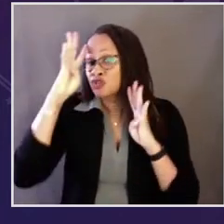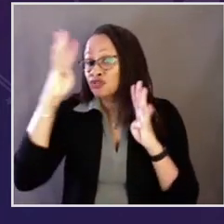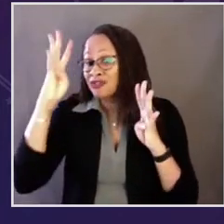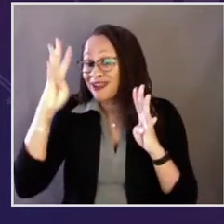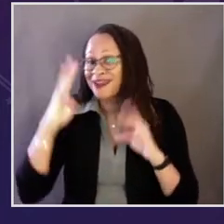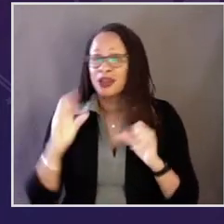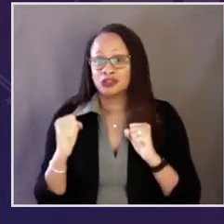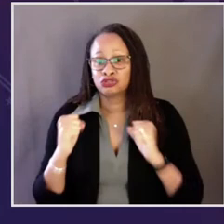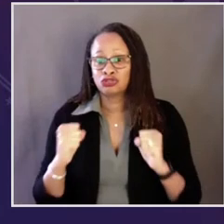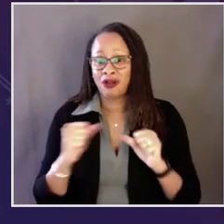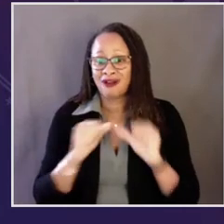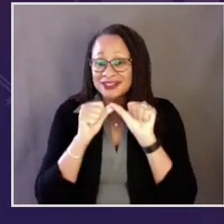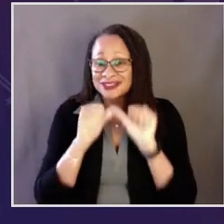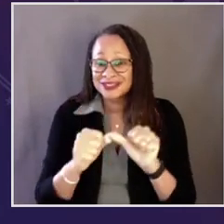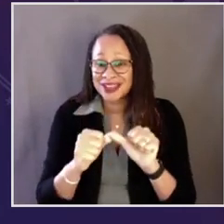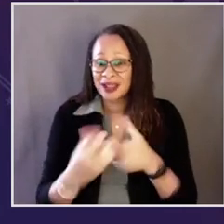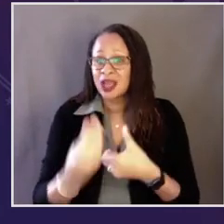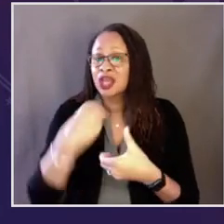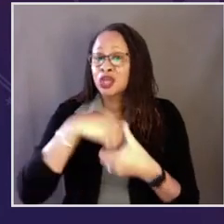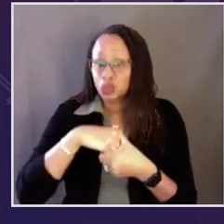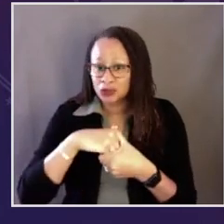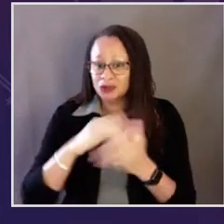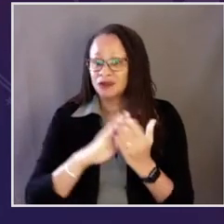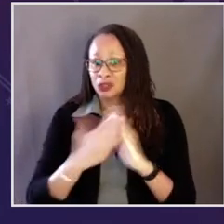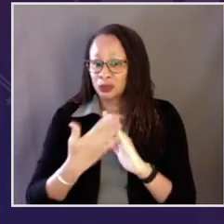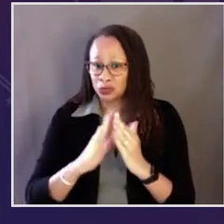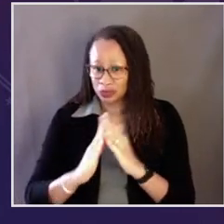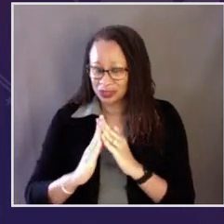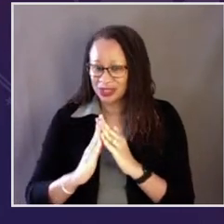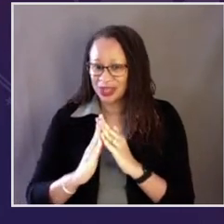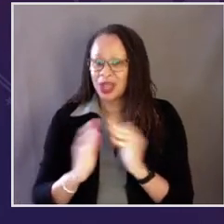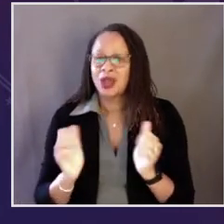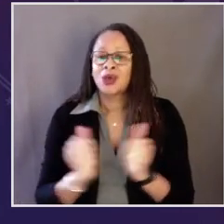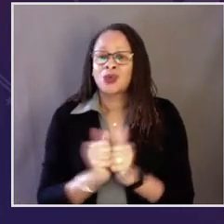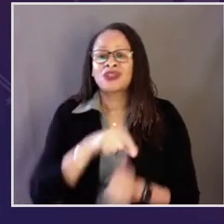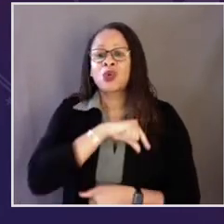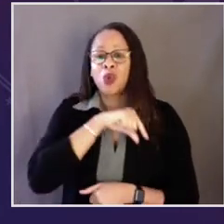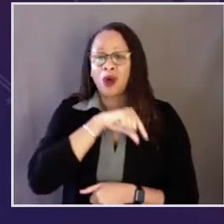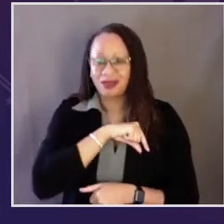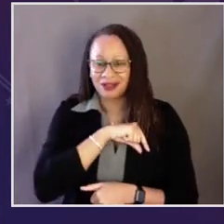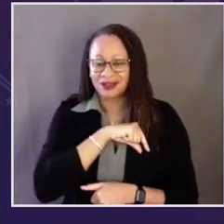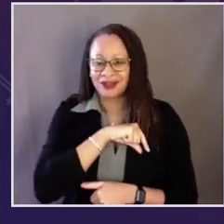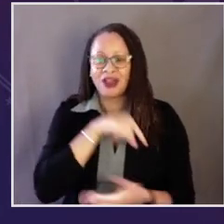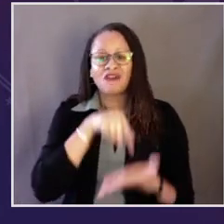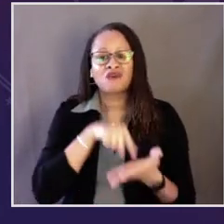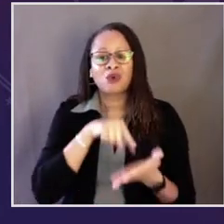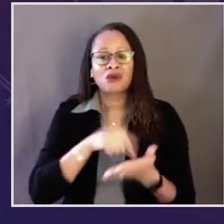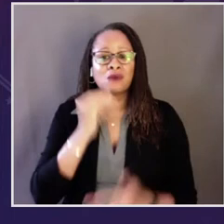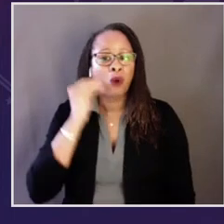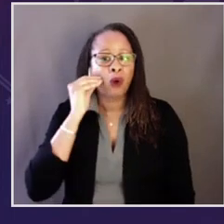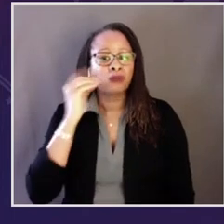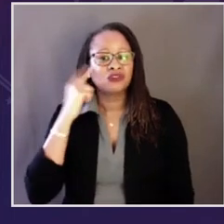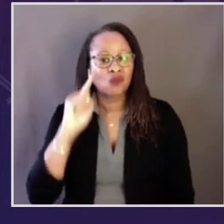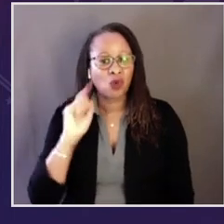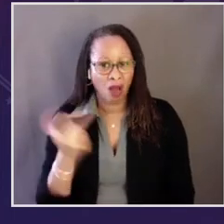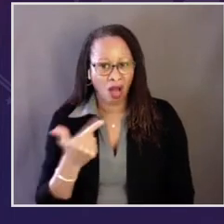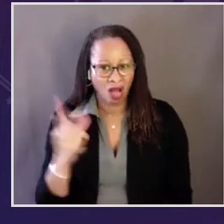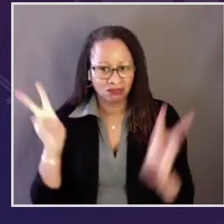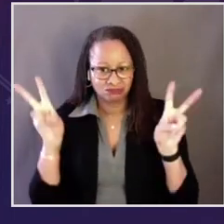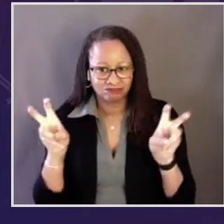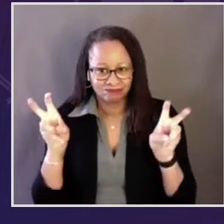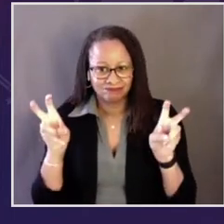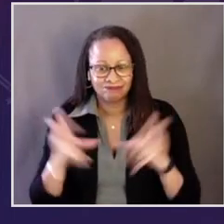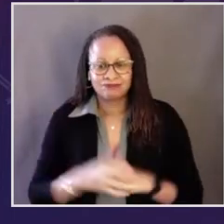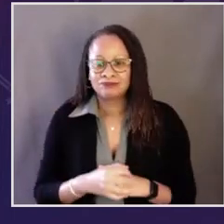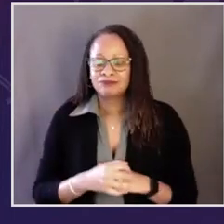mission is. It's often forgotten. To create strong, sustainable, inclusive communities and quality,